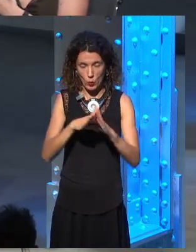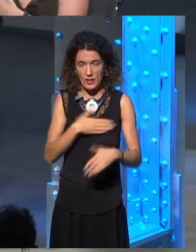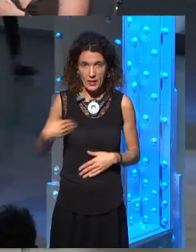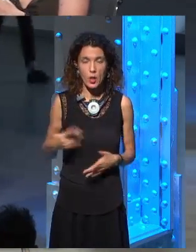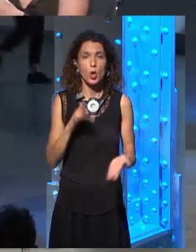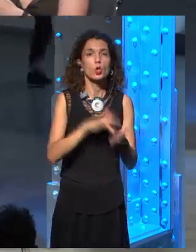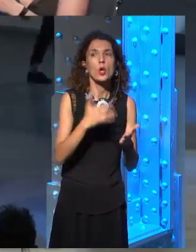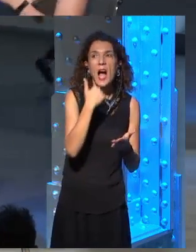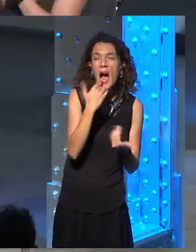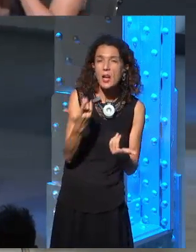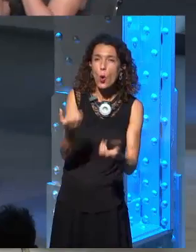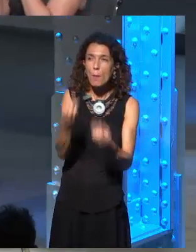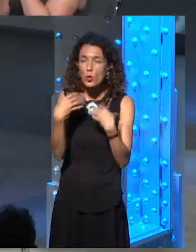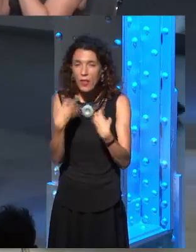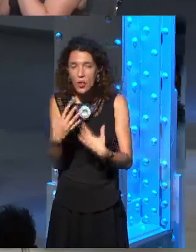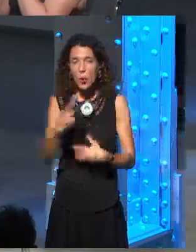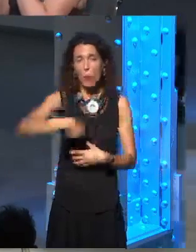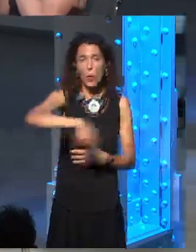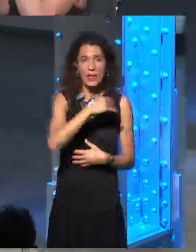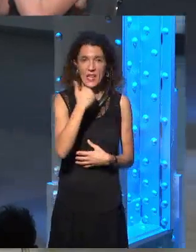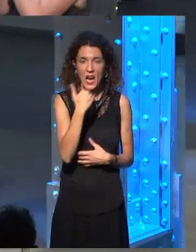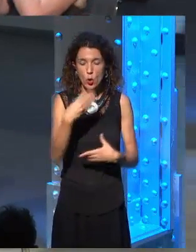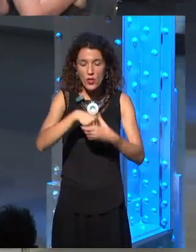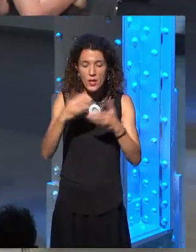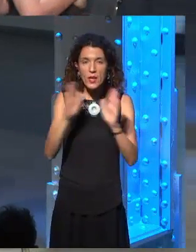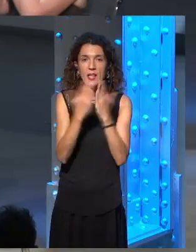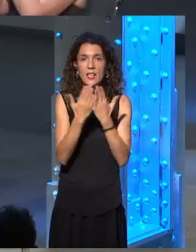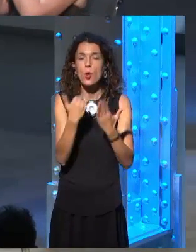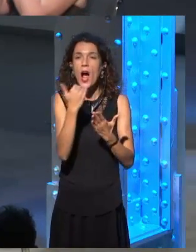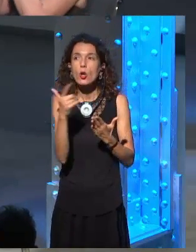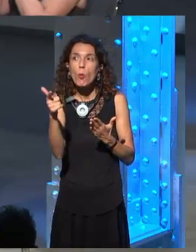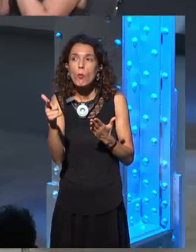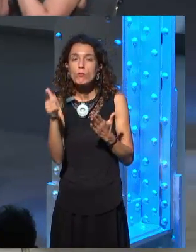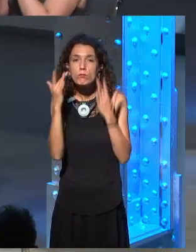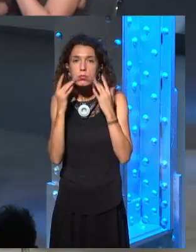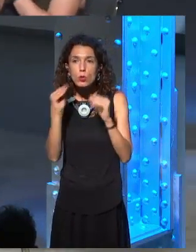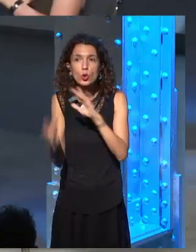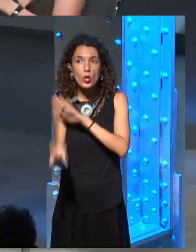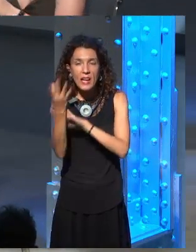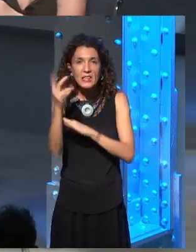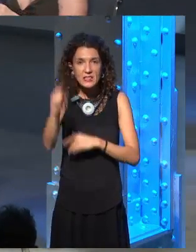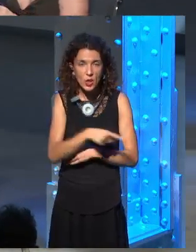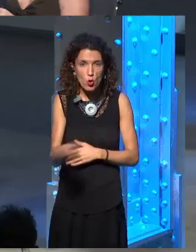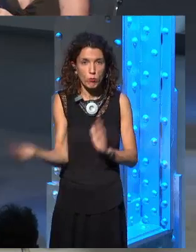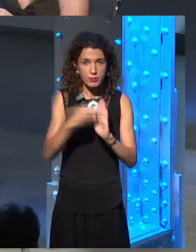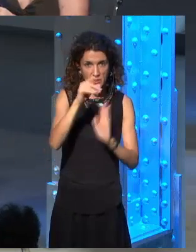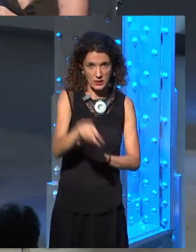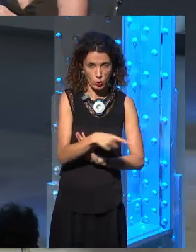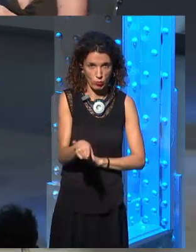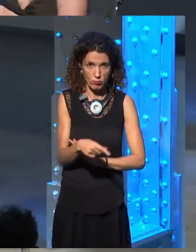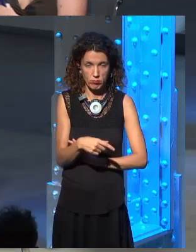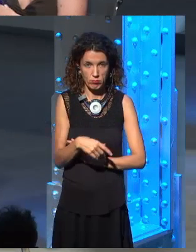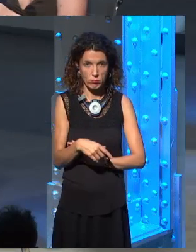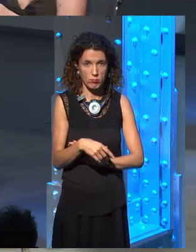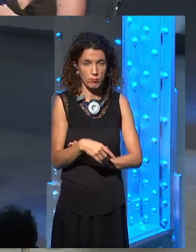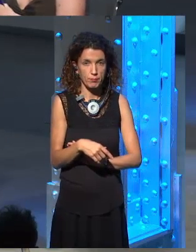Do you have, uh, contribution to the